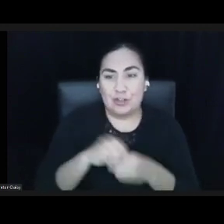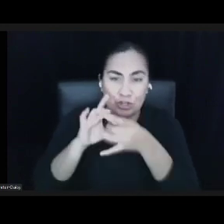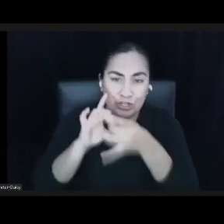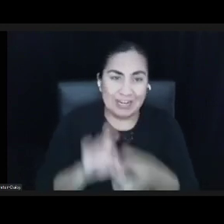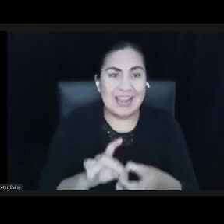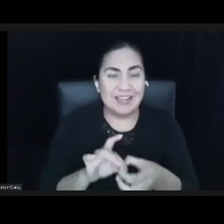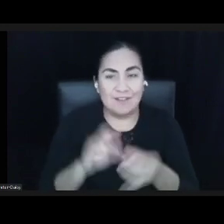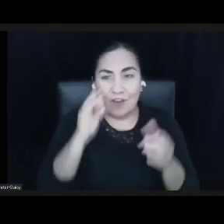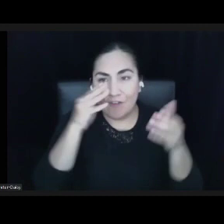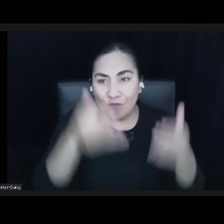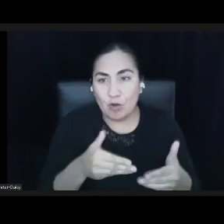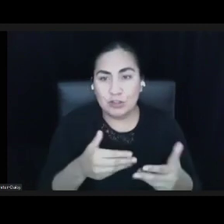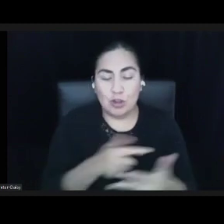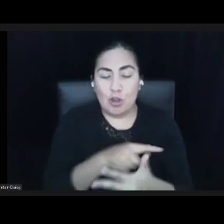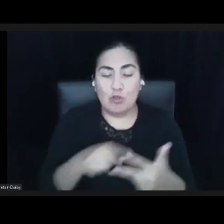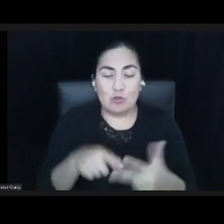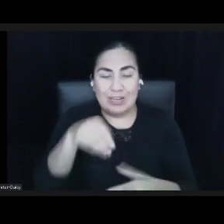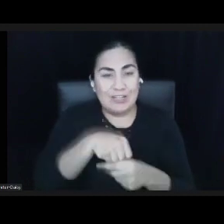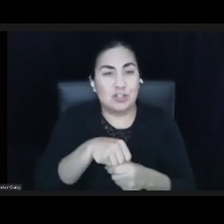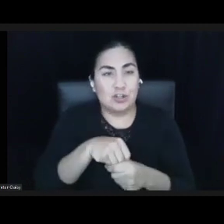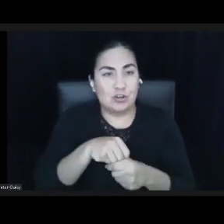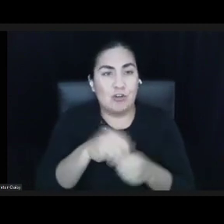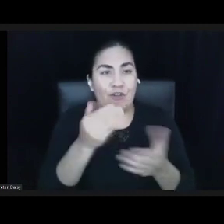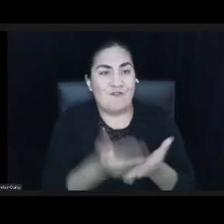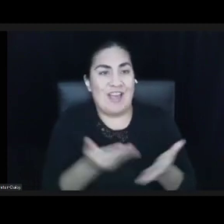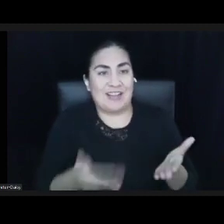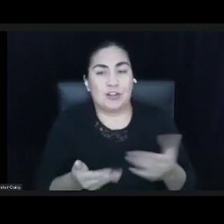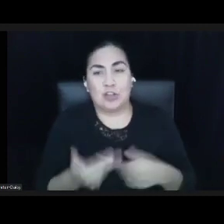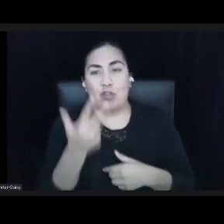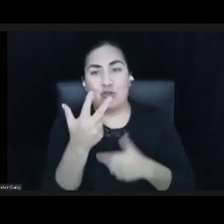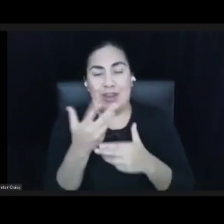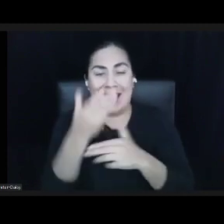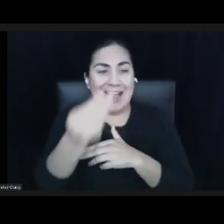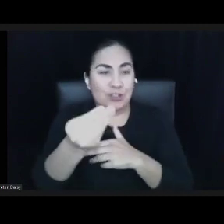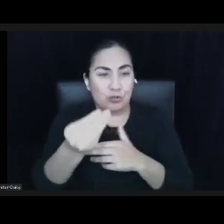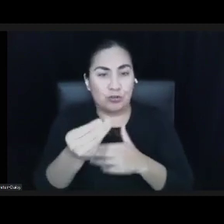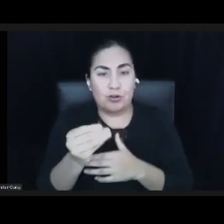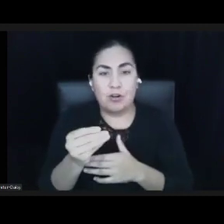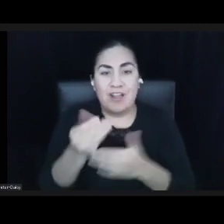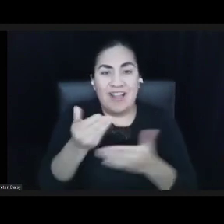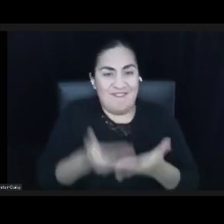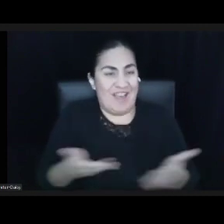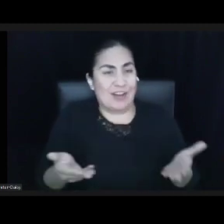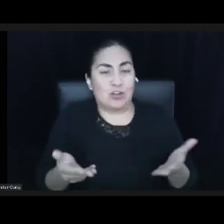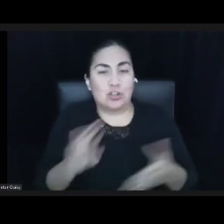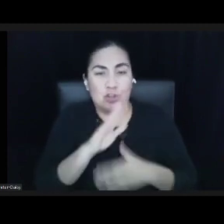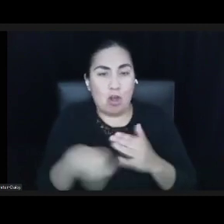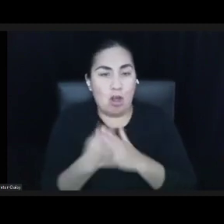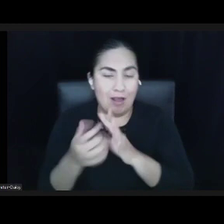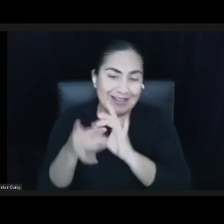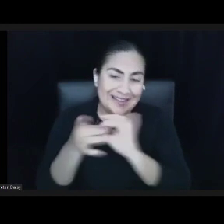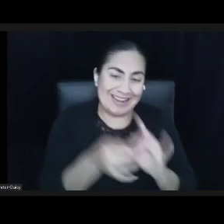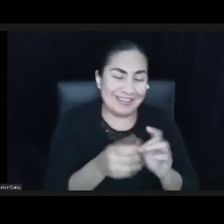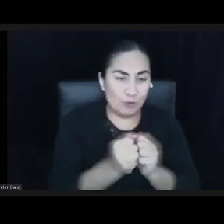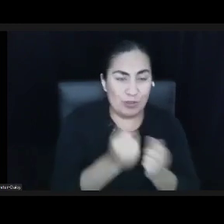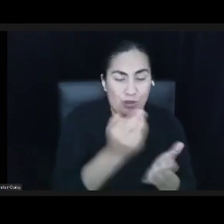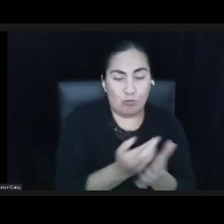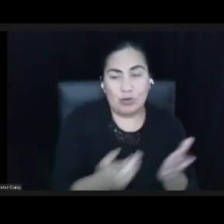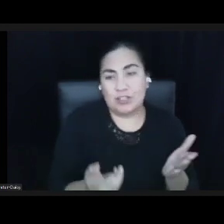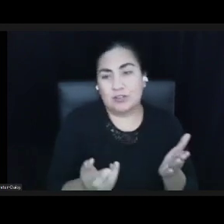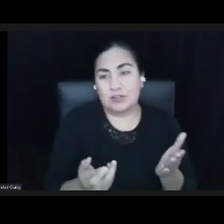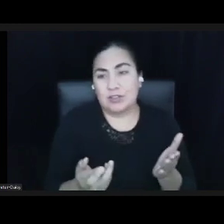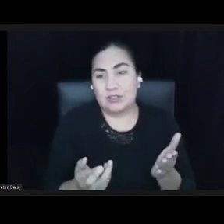including three internal factors and three external factors, all connected to resources and access.